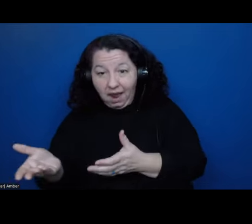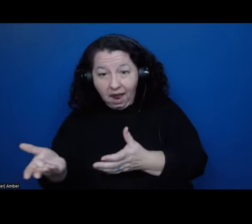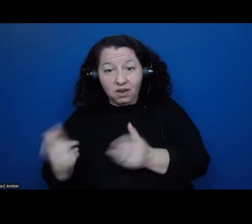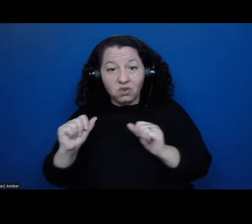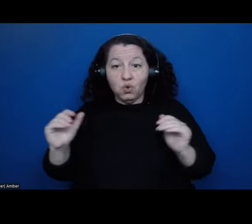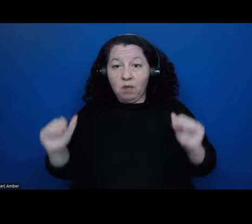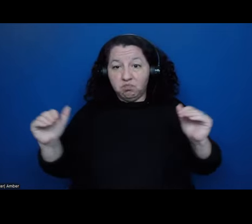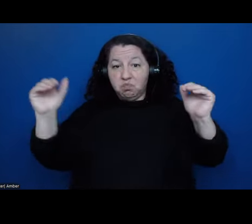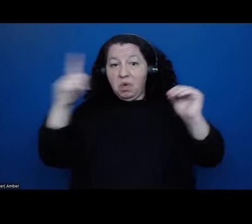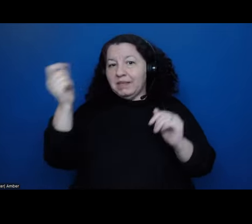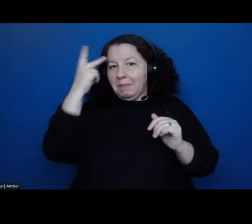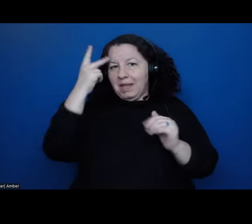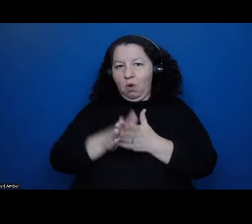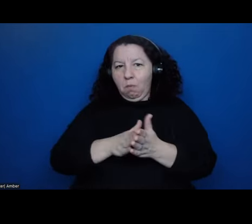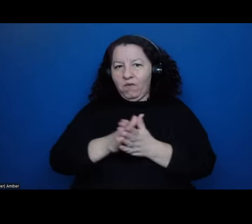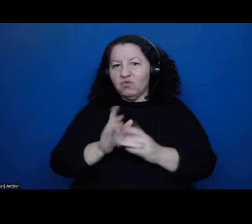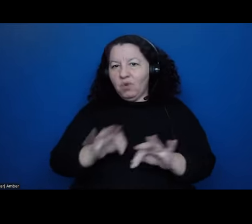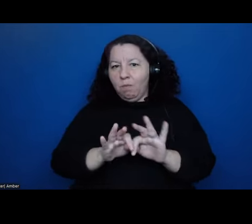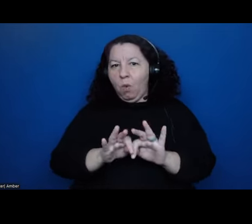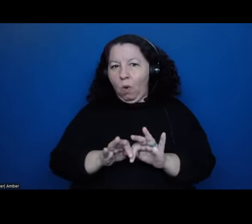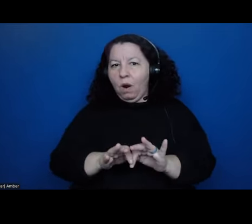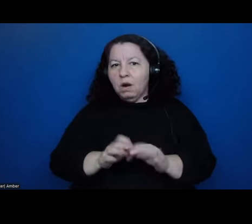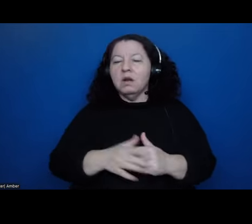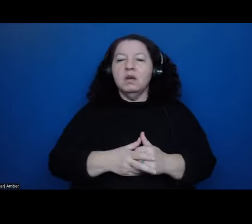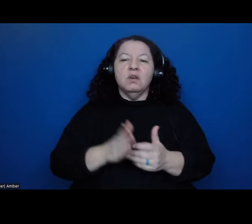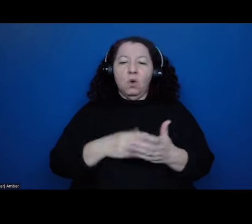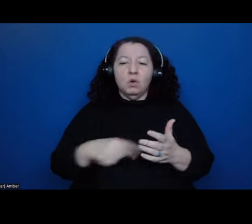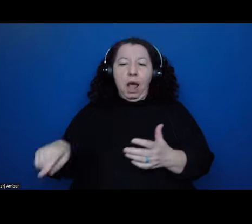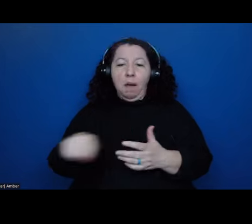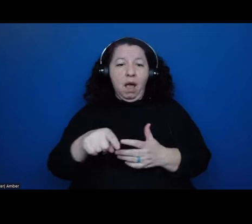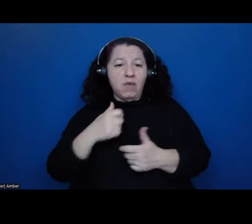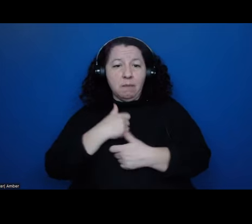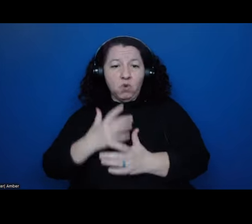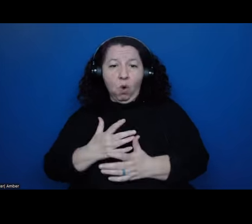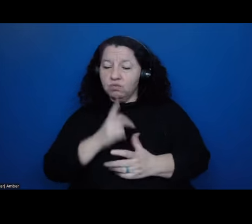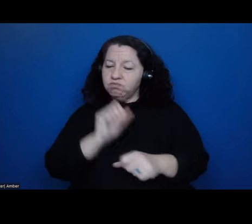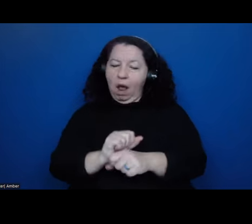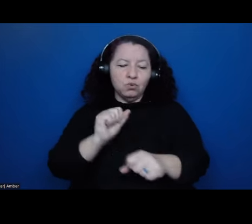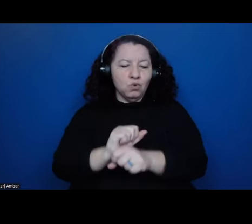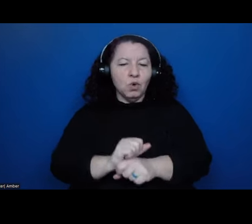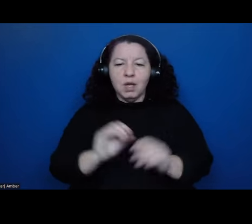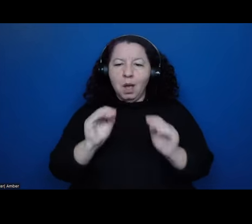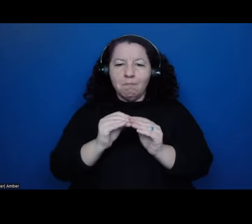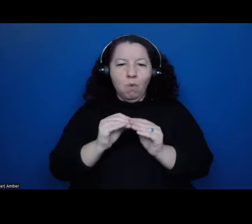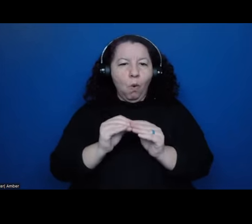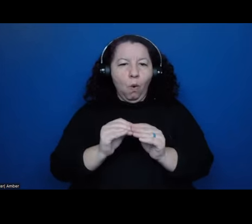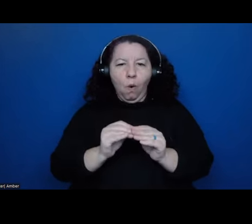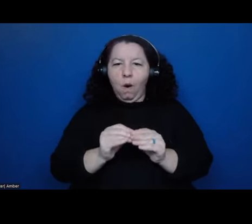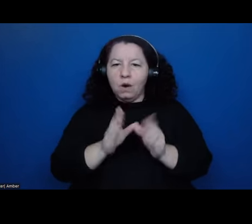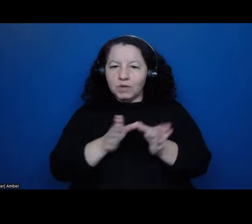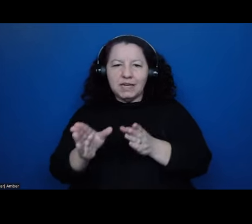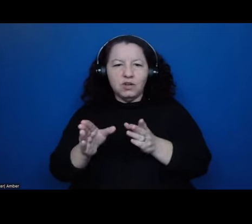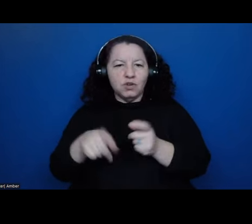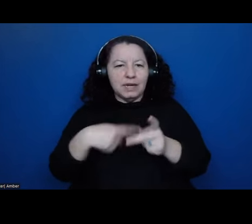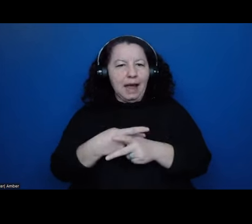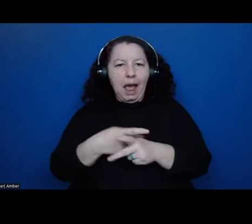that political motive is really important. Um, and so some of them were absolutely about more strategic control, but many others were